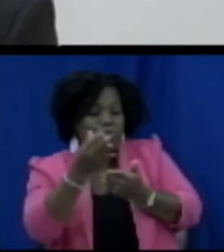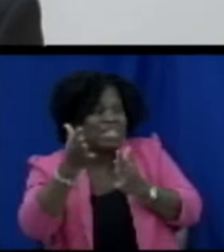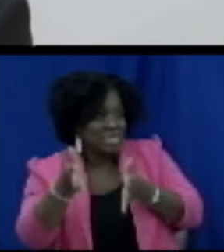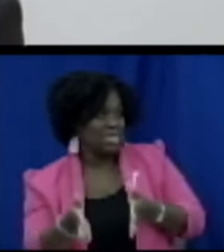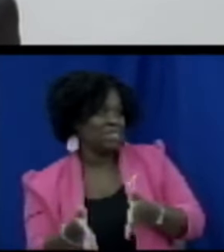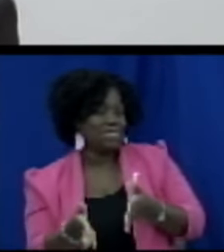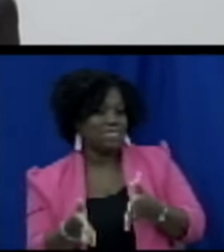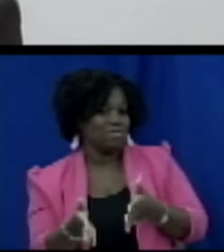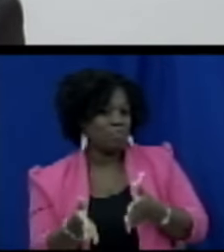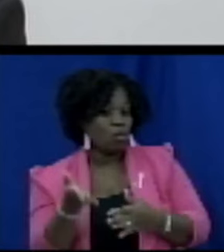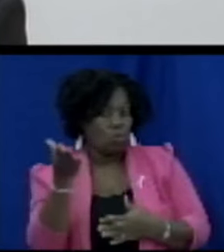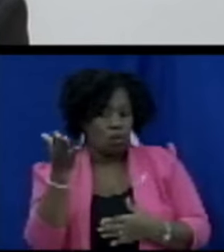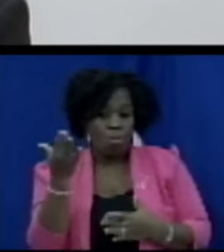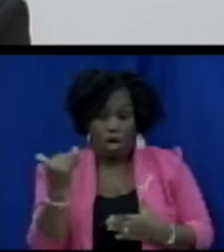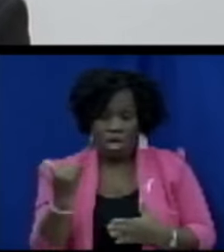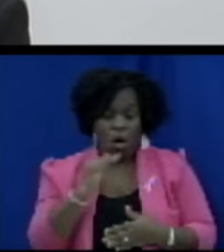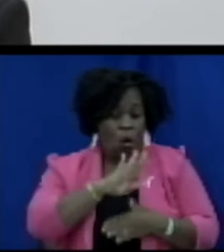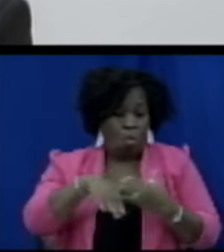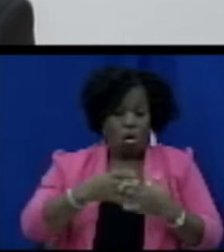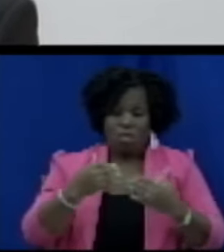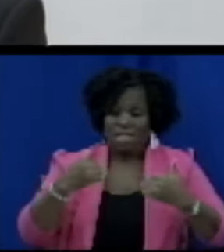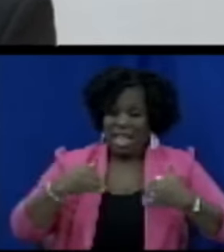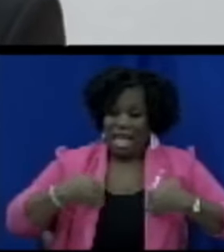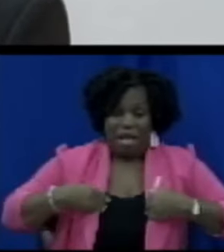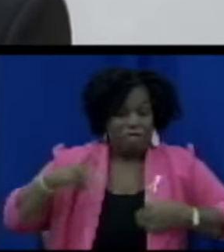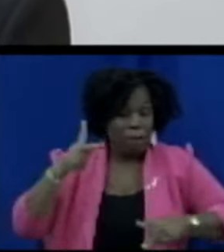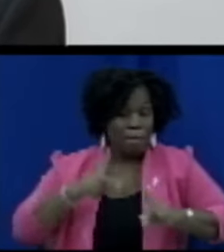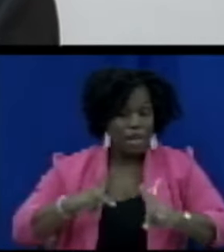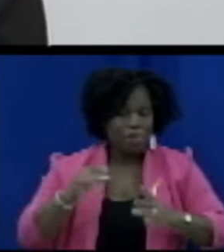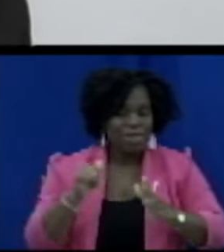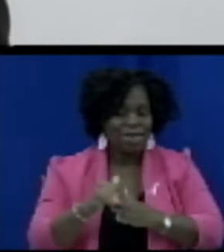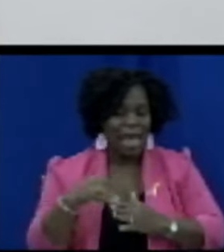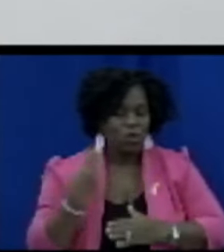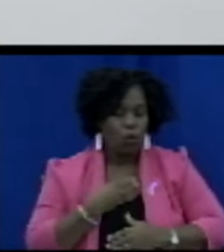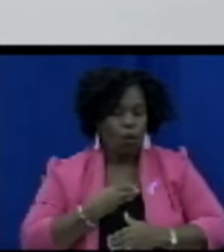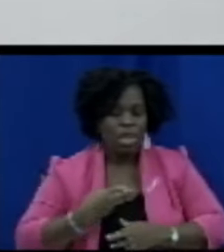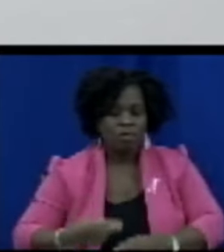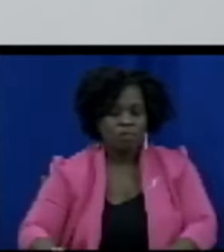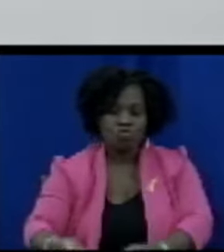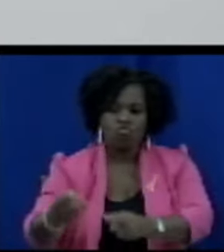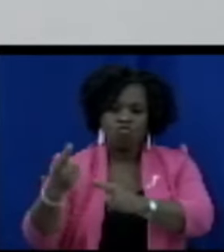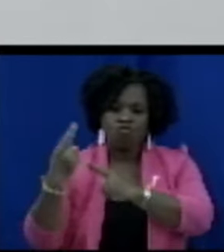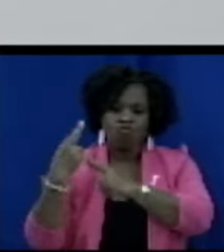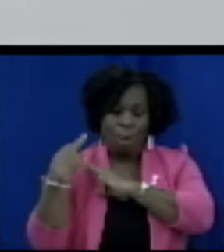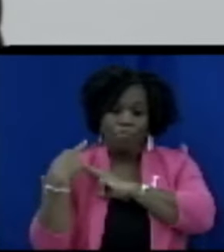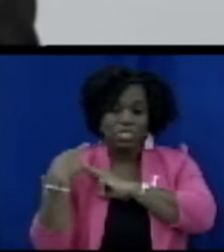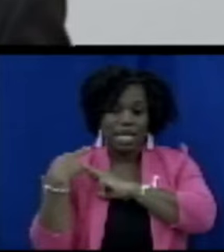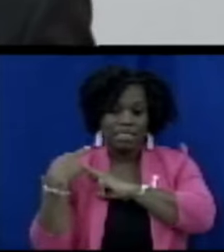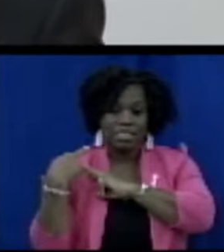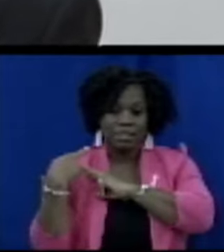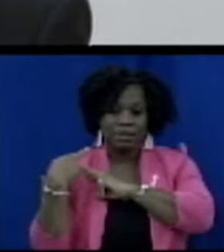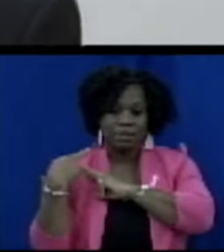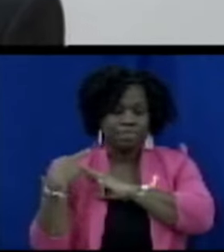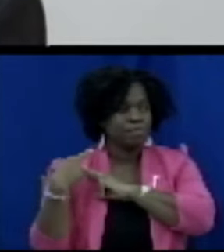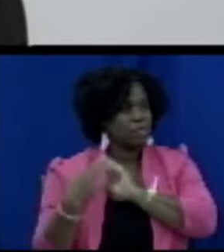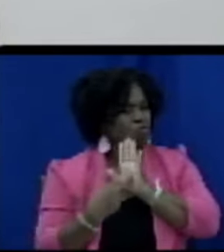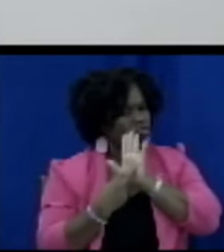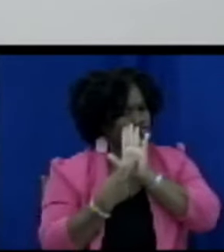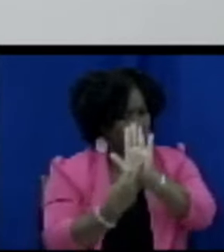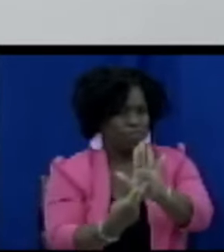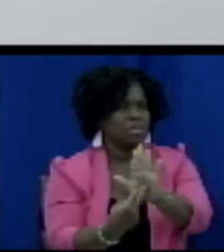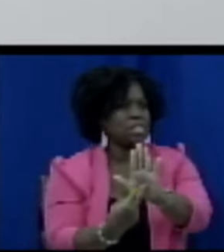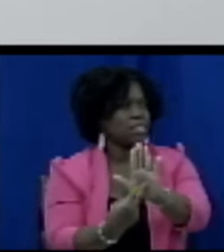course would have constituents who are consumers all of us and as a result of that we must be familiar